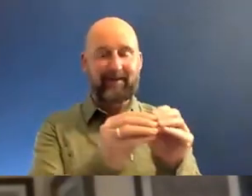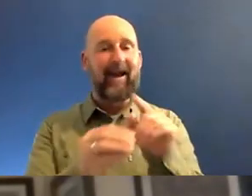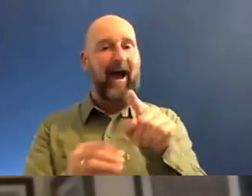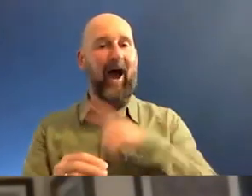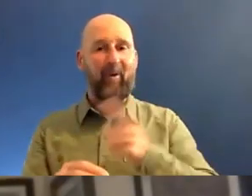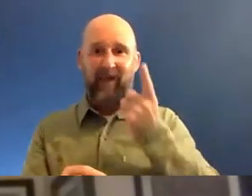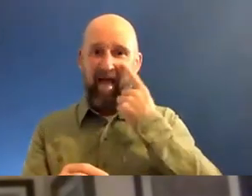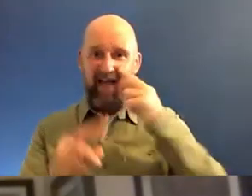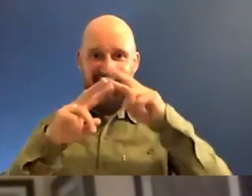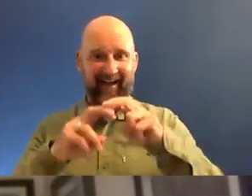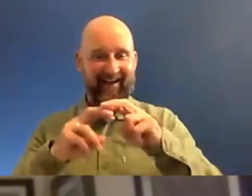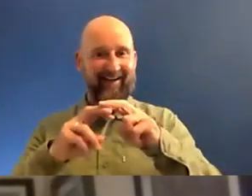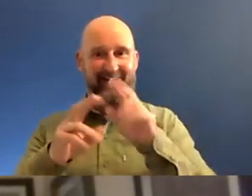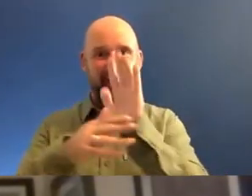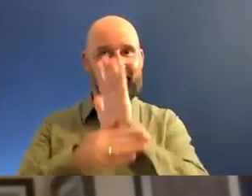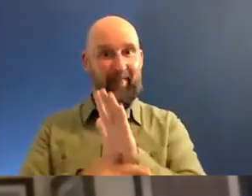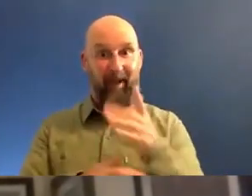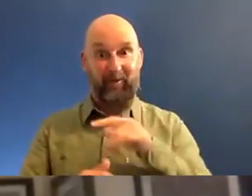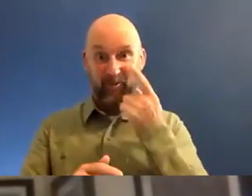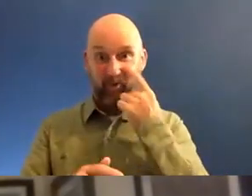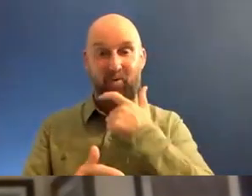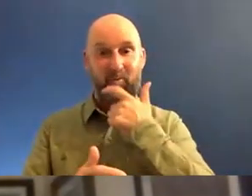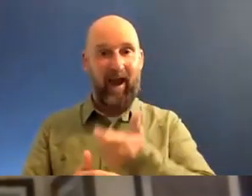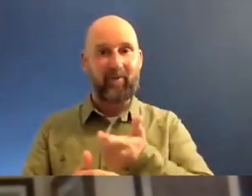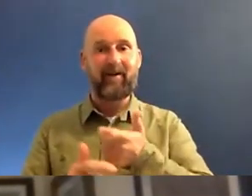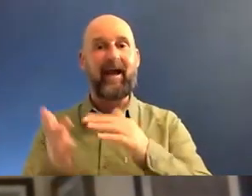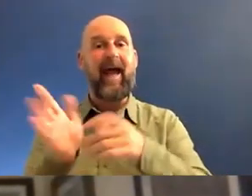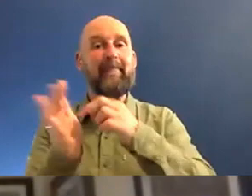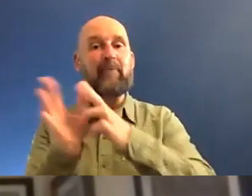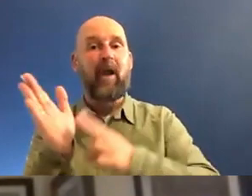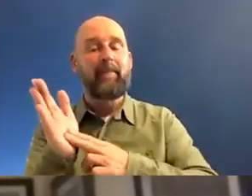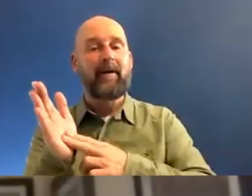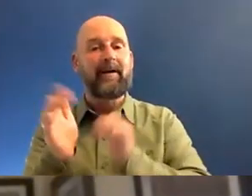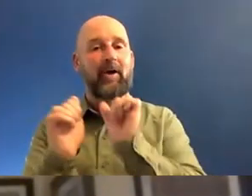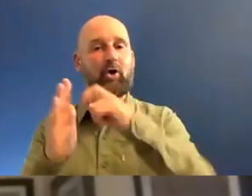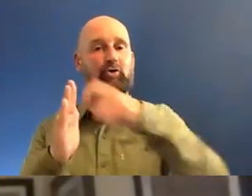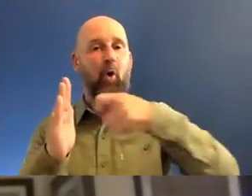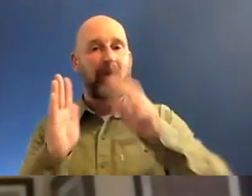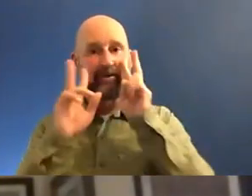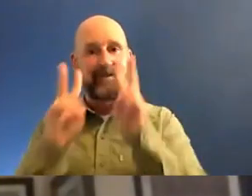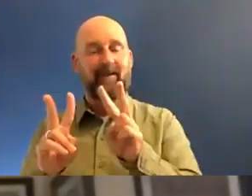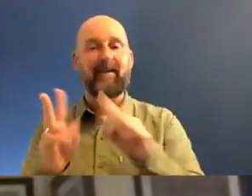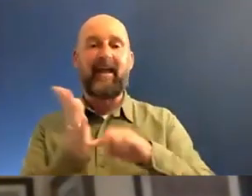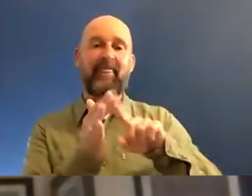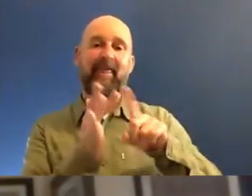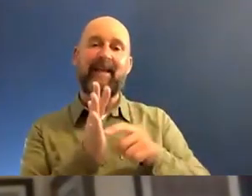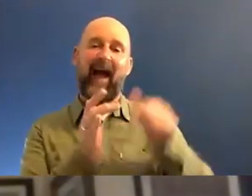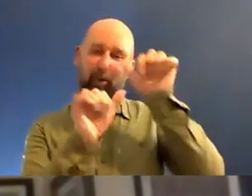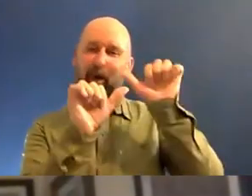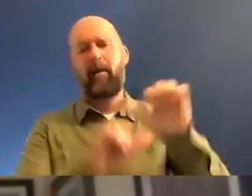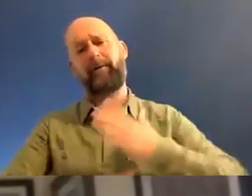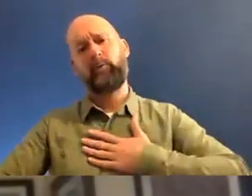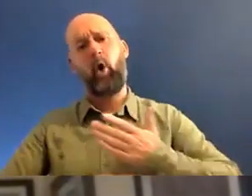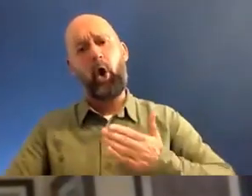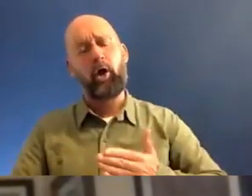explore that further. I just like, wow. And like, Miriam, I want to check out her showreel and teach that I know and love his work. But